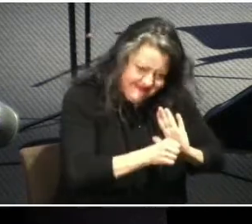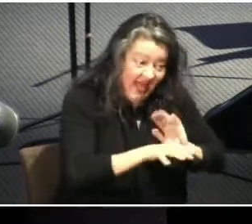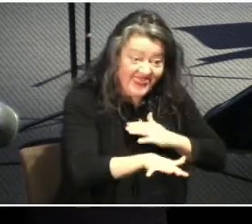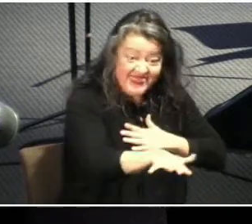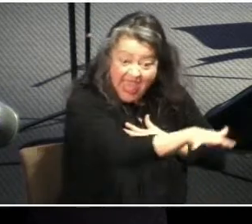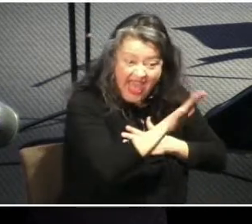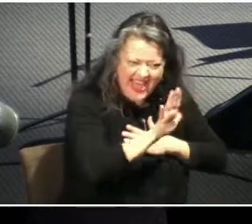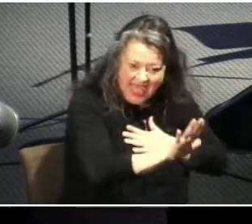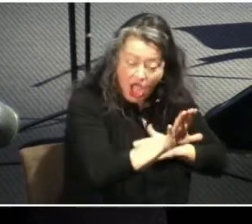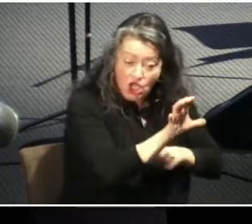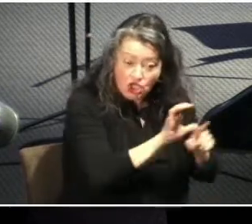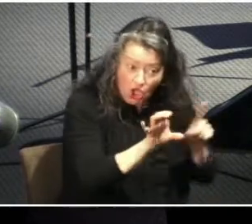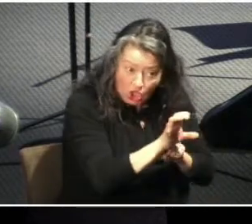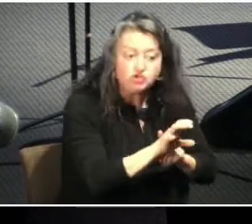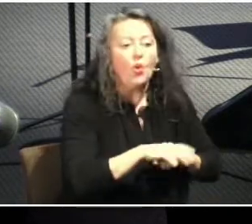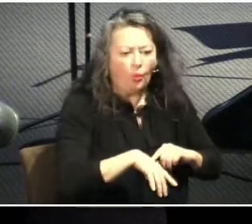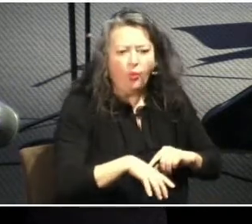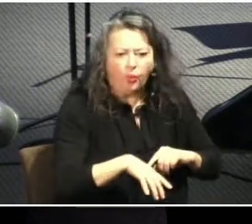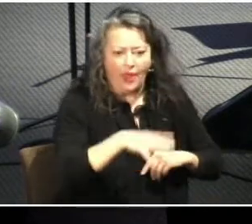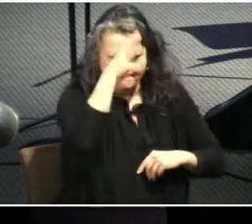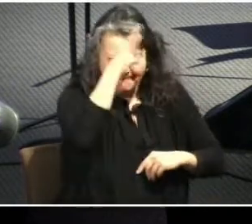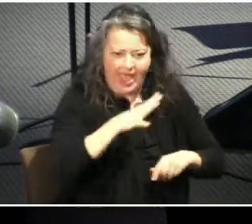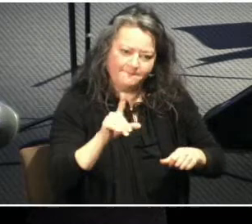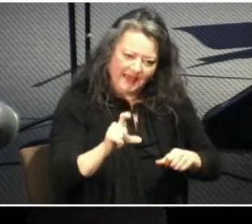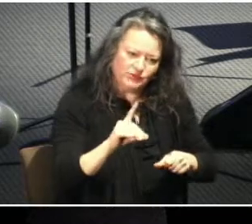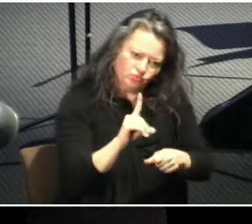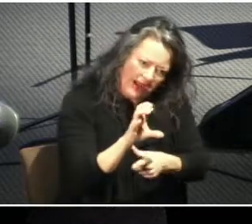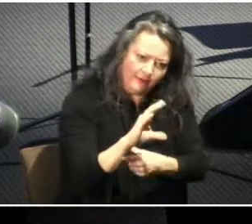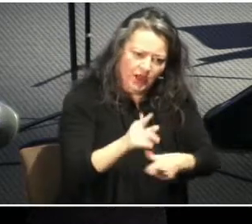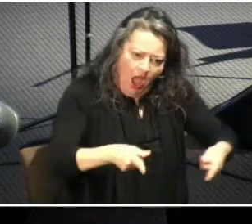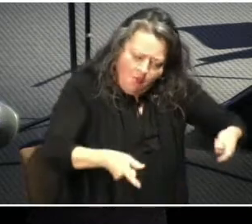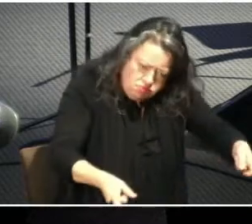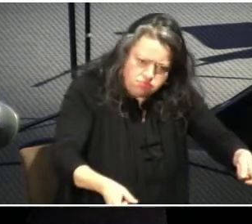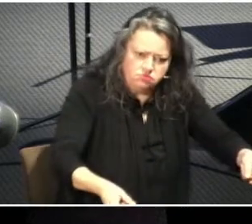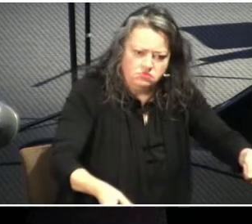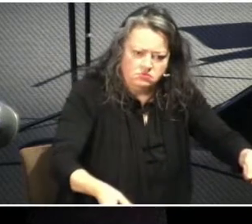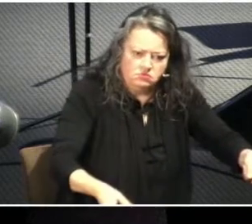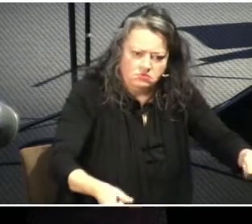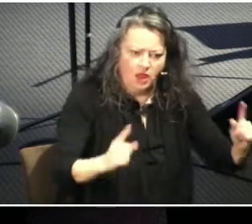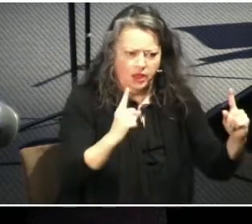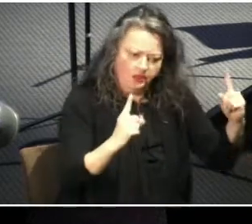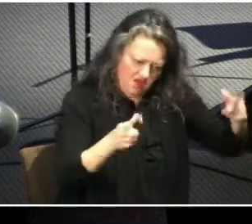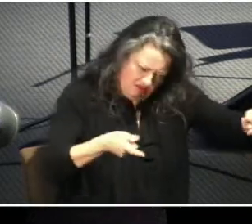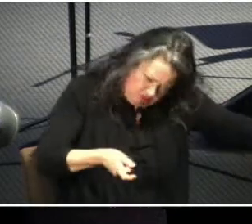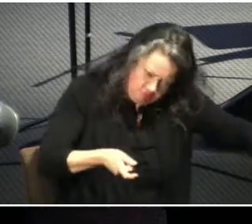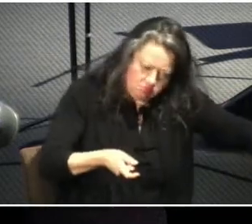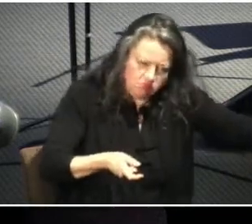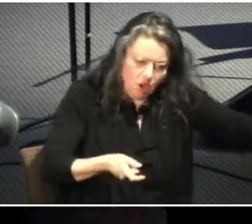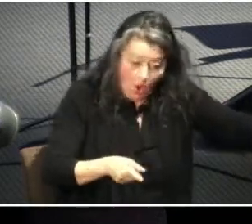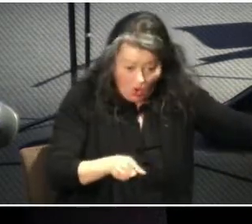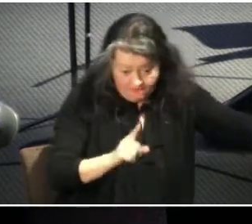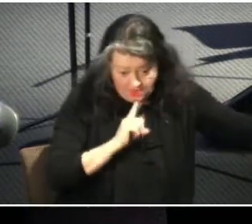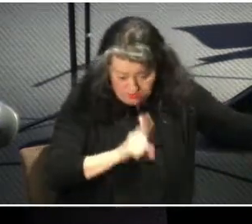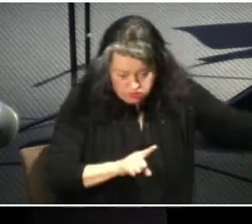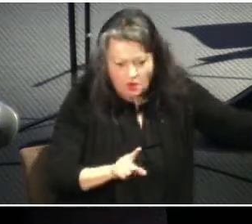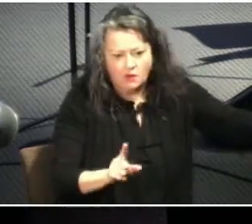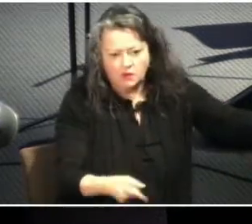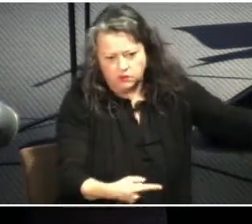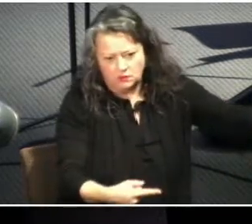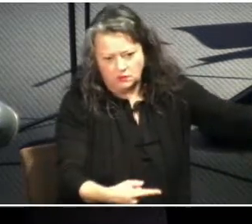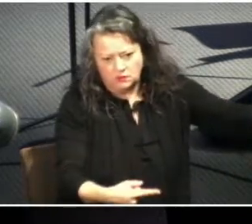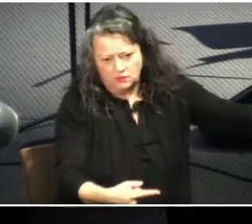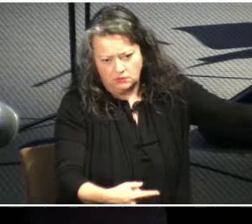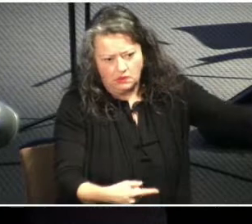over his home. And so you exercised authority down, you expected you would be obeyed without question,